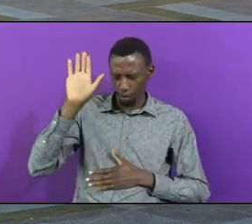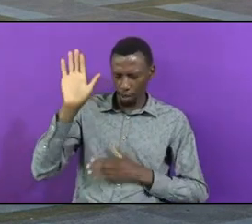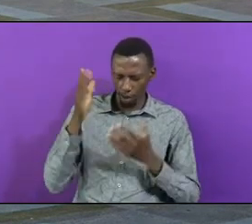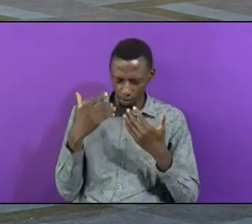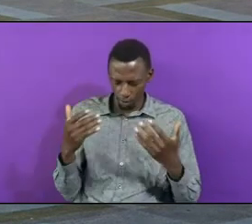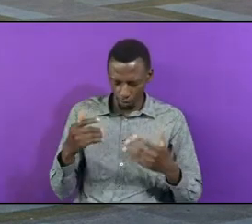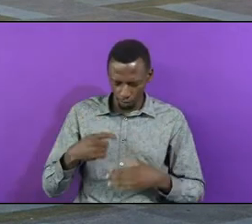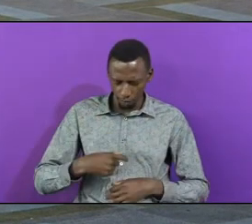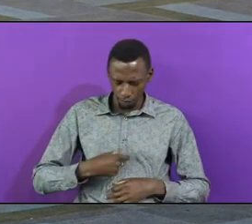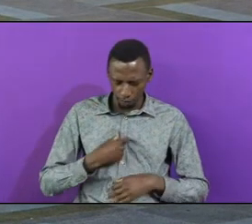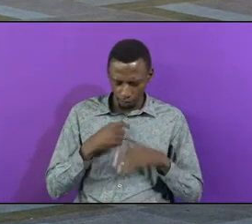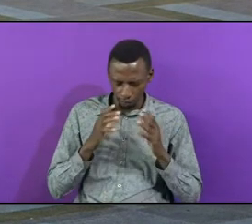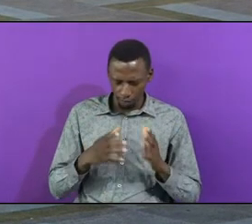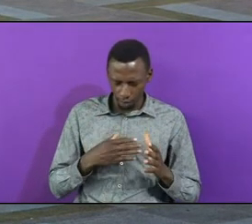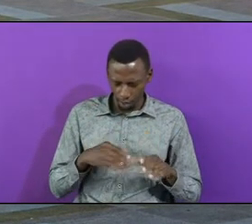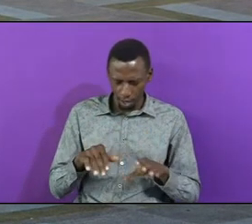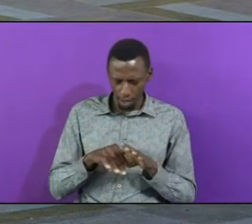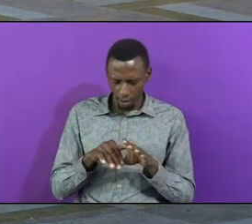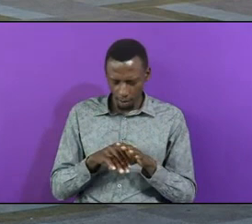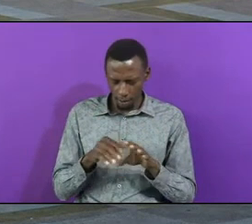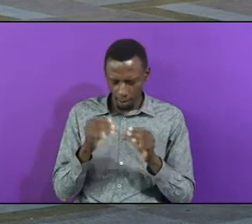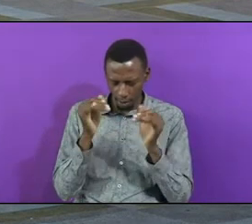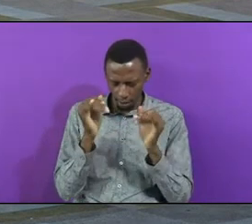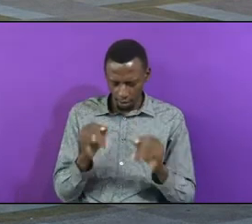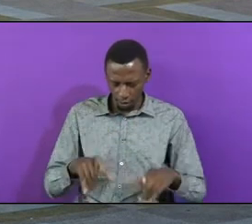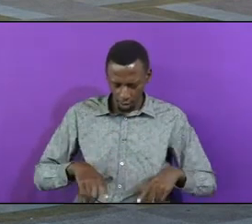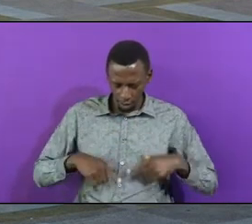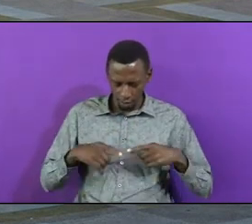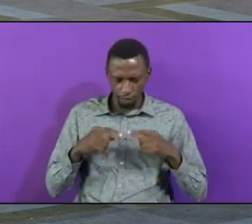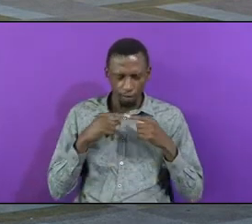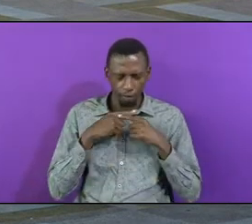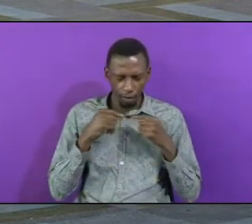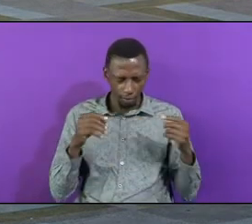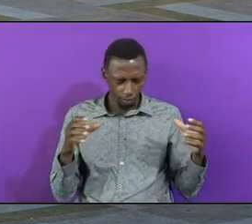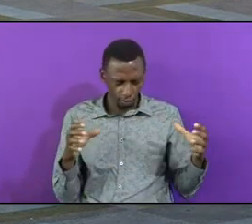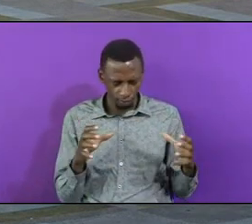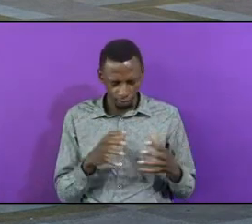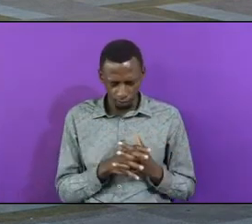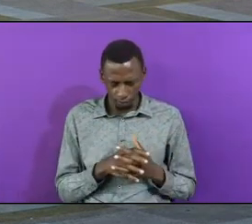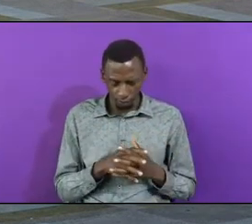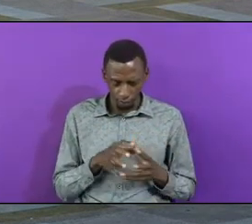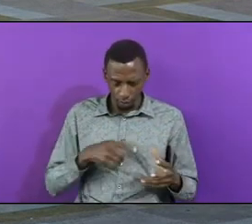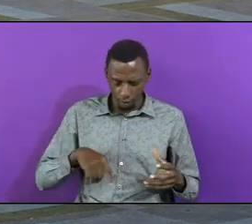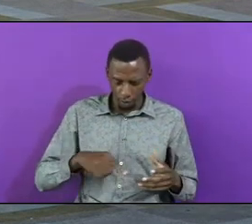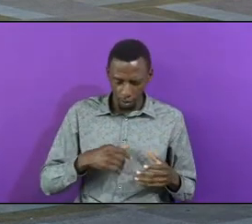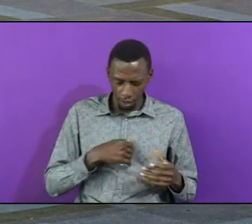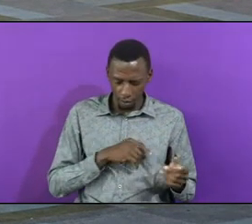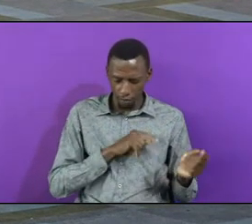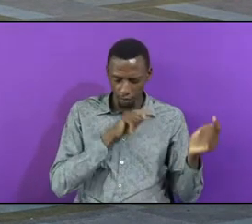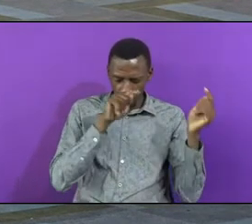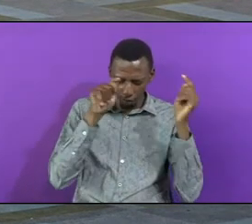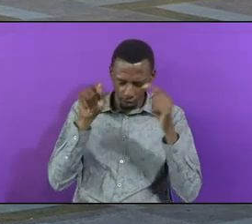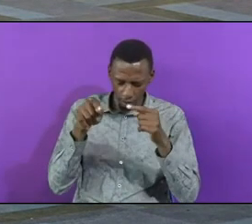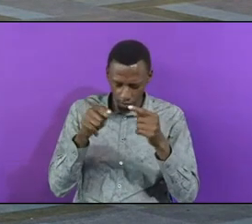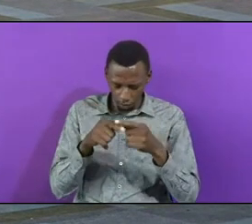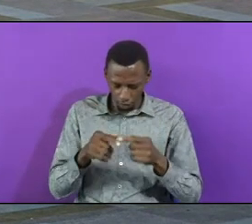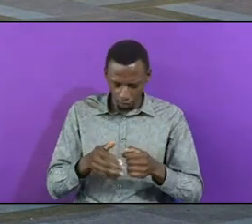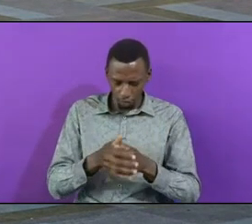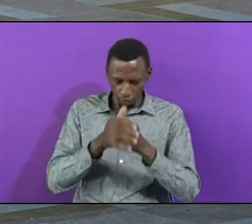And fellow members of New Life Our pastors We have come to worship you